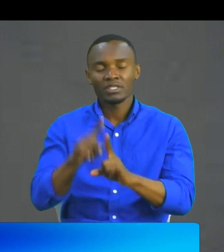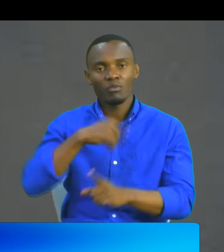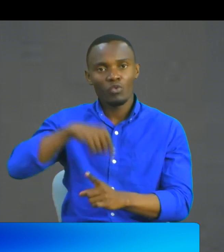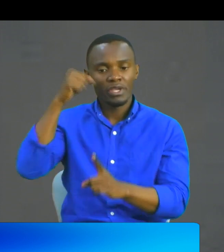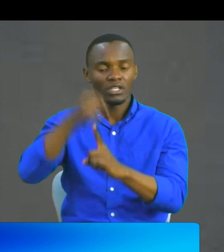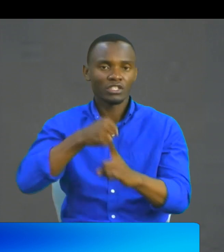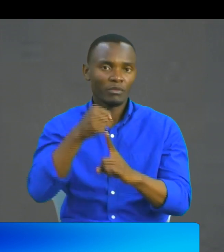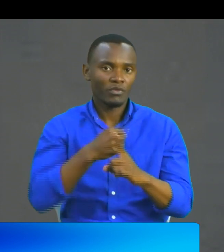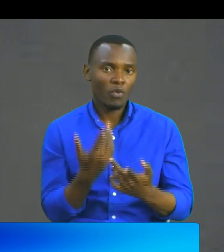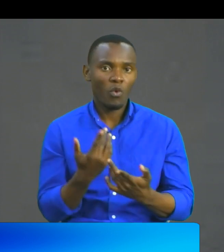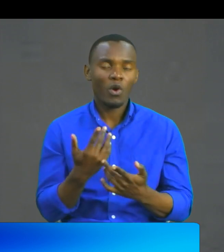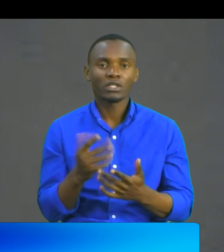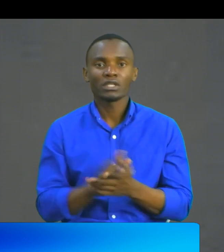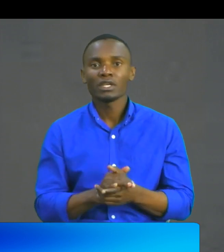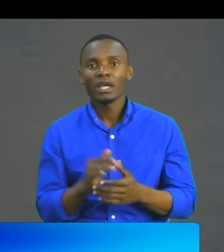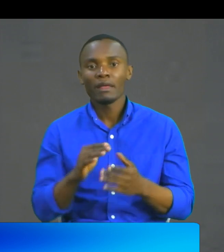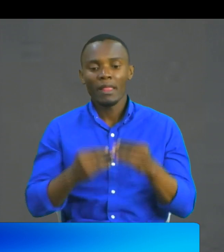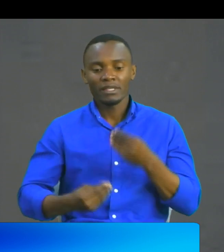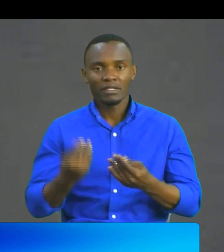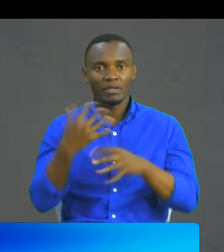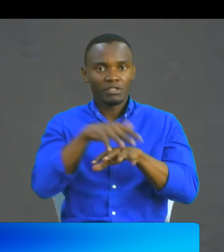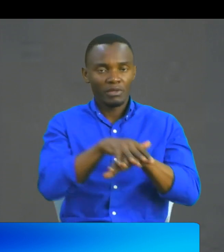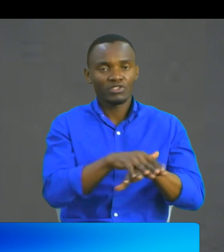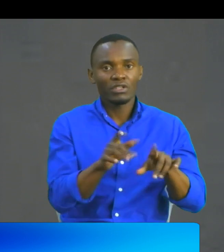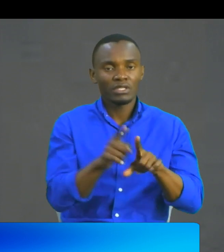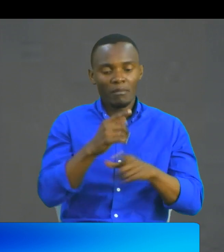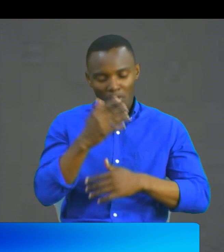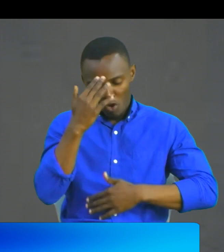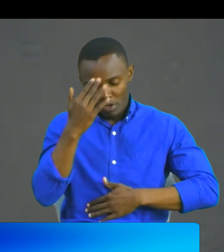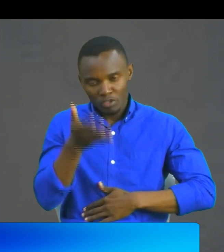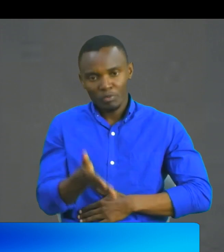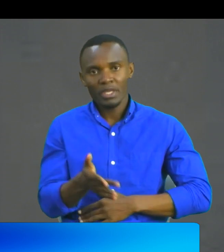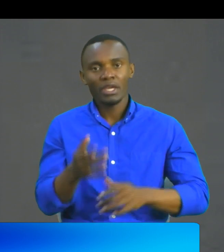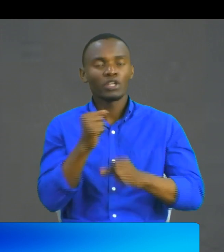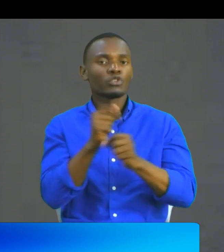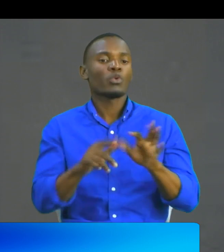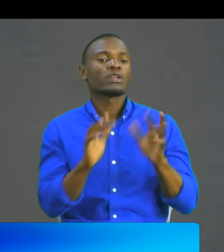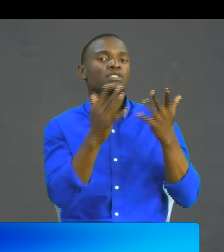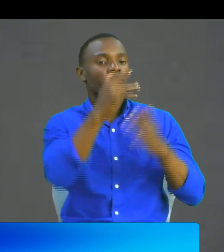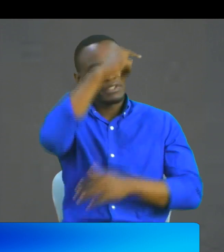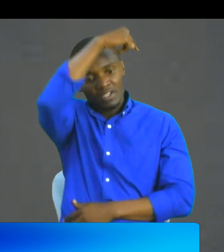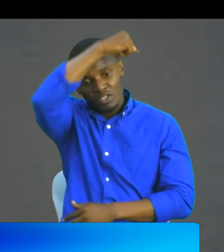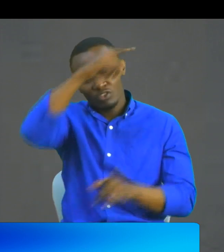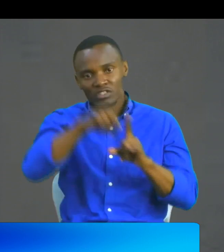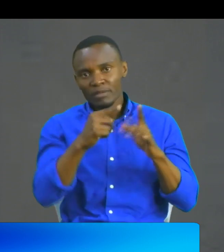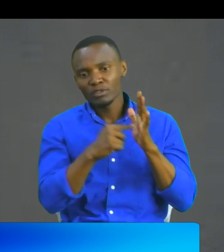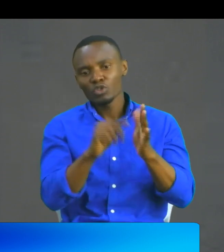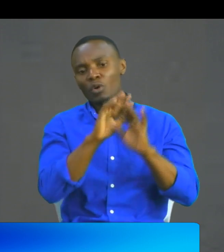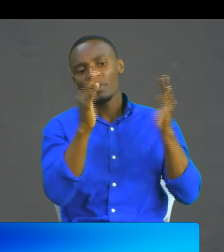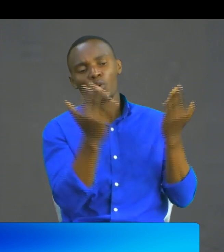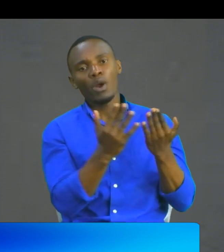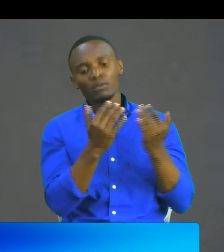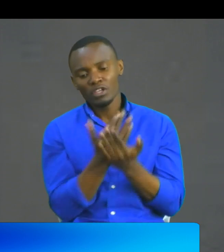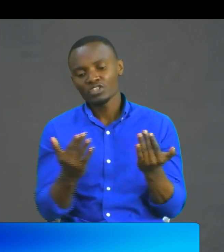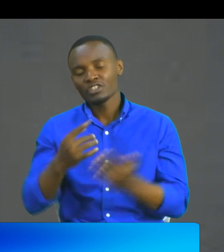disability mainstreaming. And it was indeed an honor to be here today to celebrate graduation and show the world that our children can actually do it.